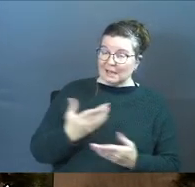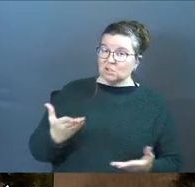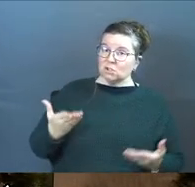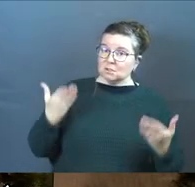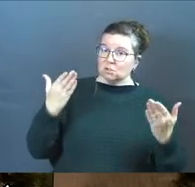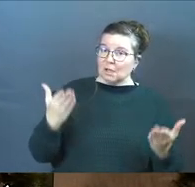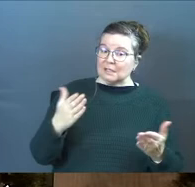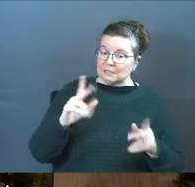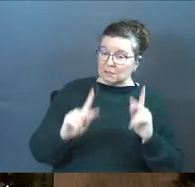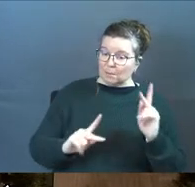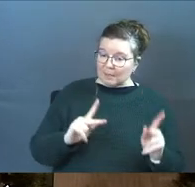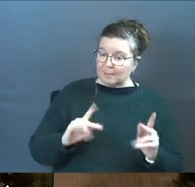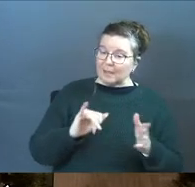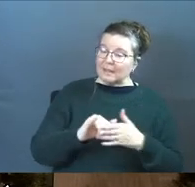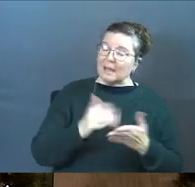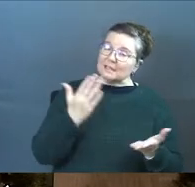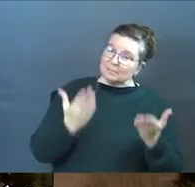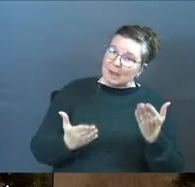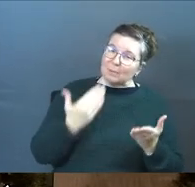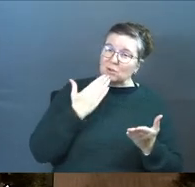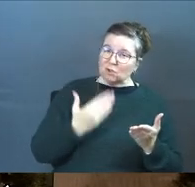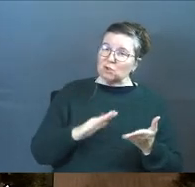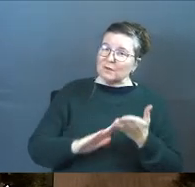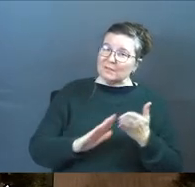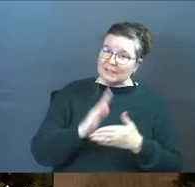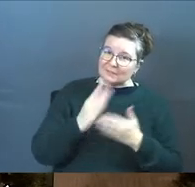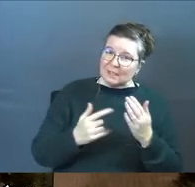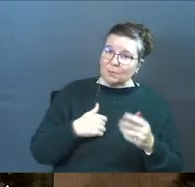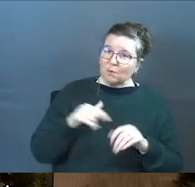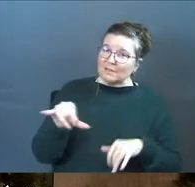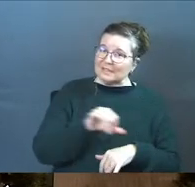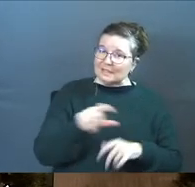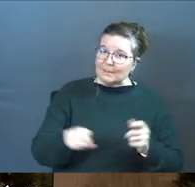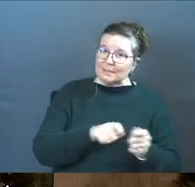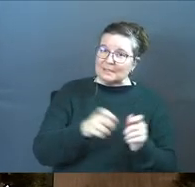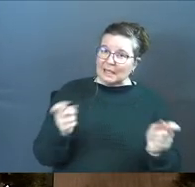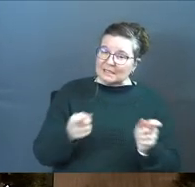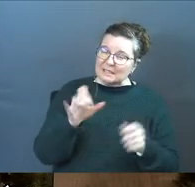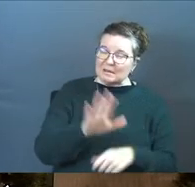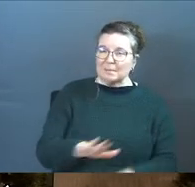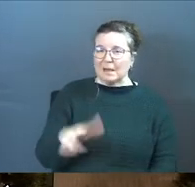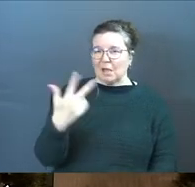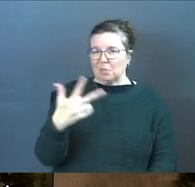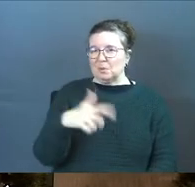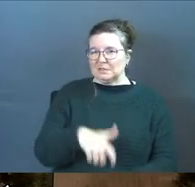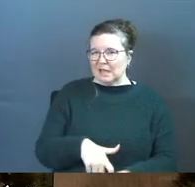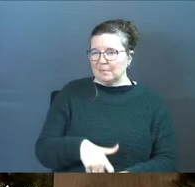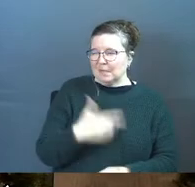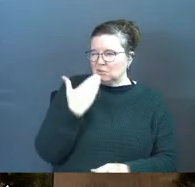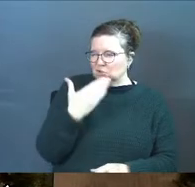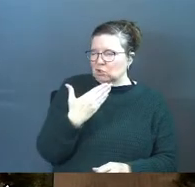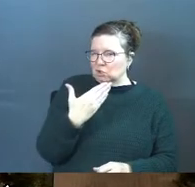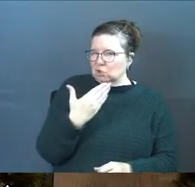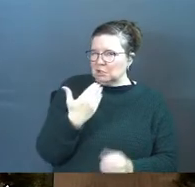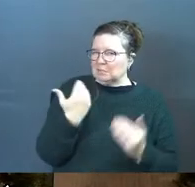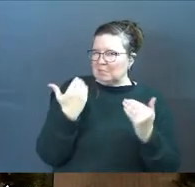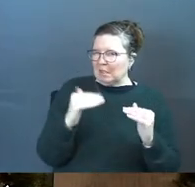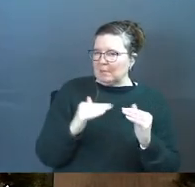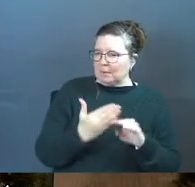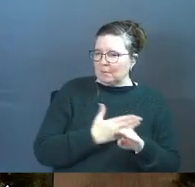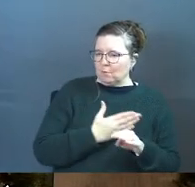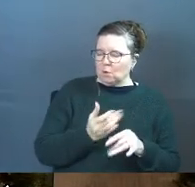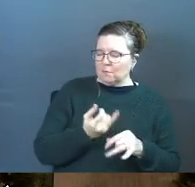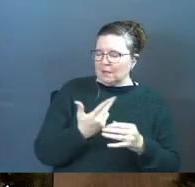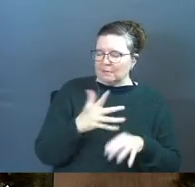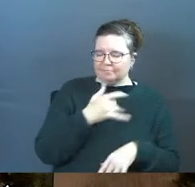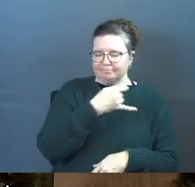suggested to people that it's probably good to forgive someone for the same exact sin about three times. That's a good upper limit before